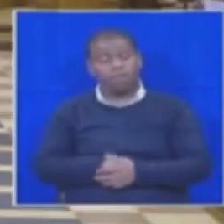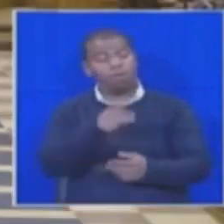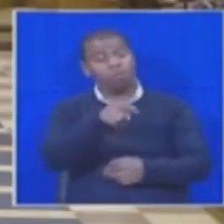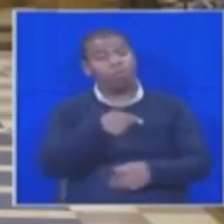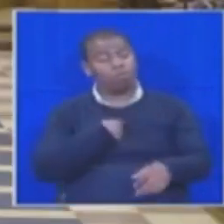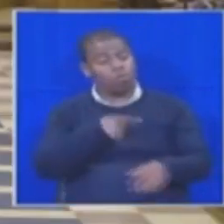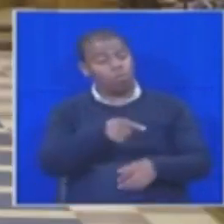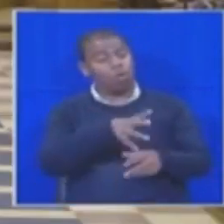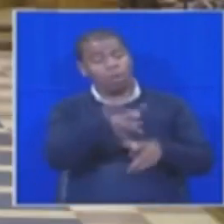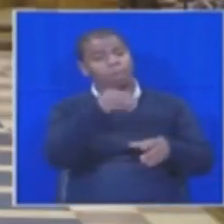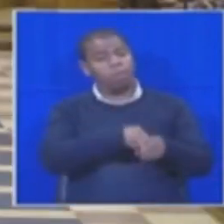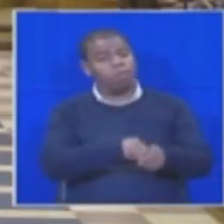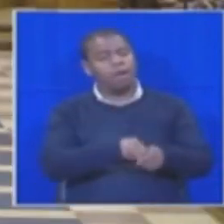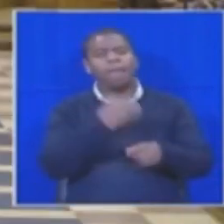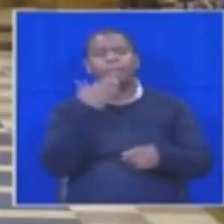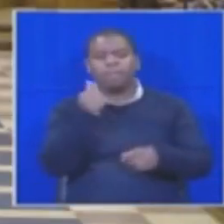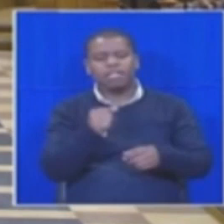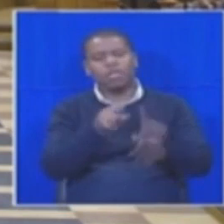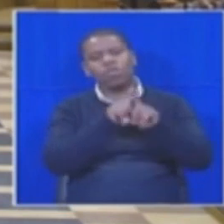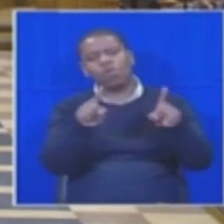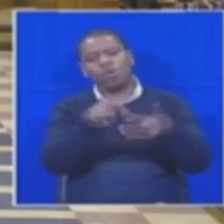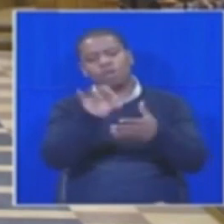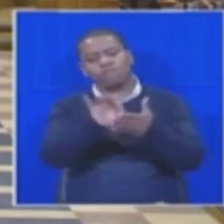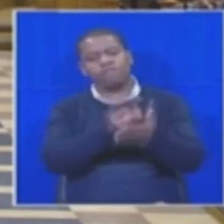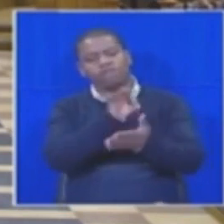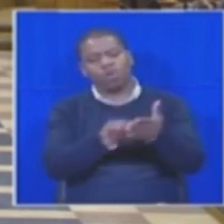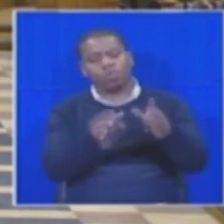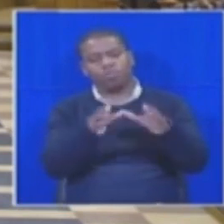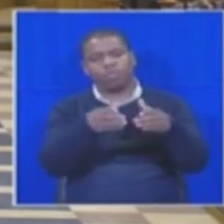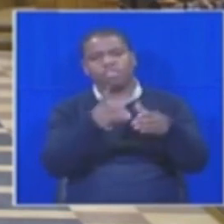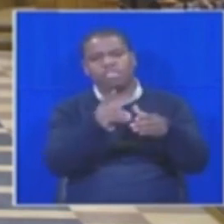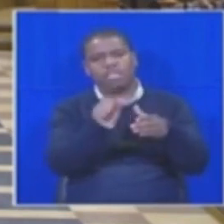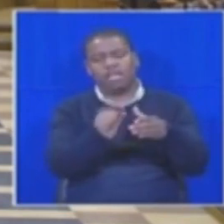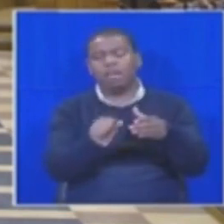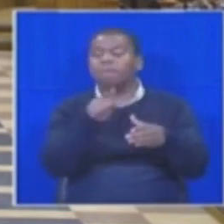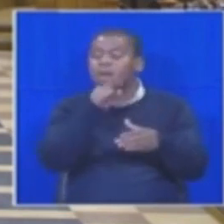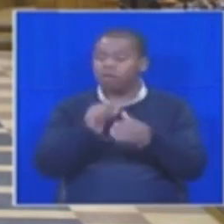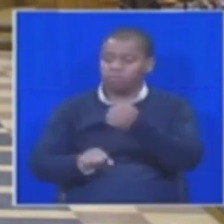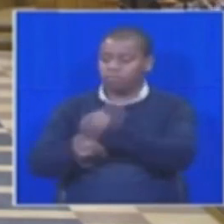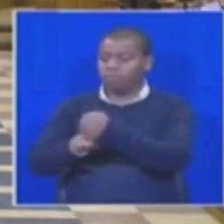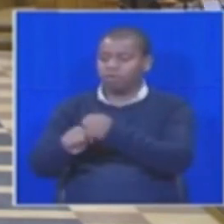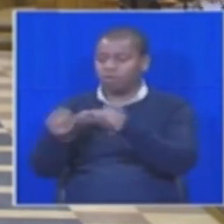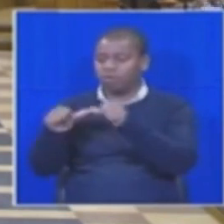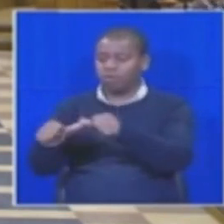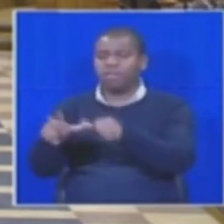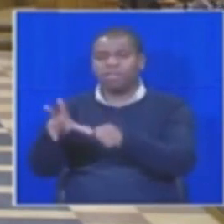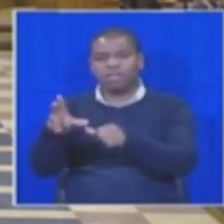Do not vote for DA or EFF. Vote for the ANC. I thank you.